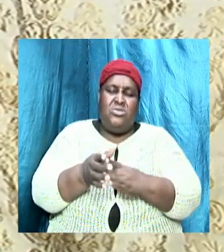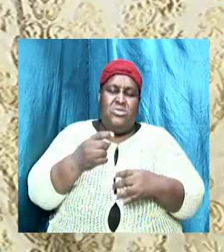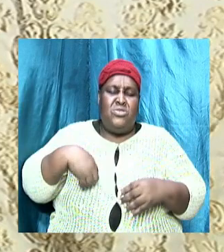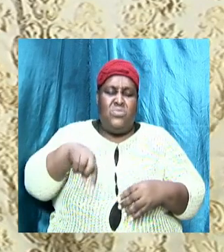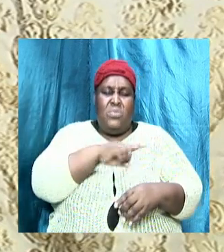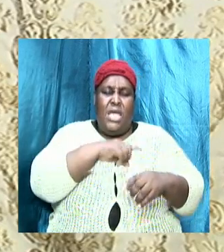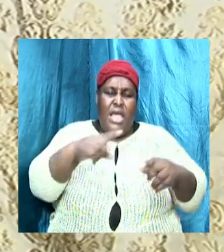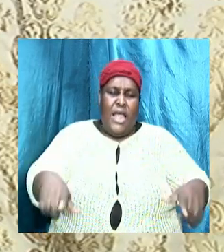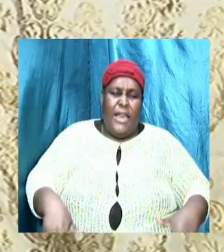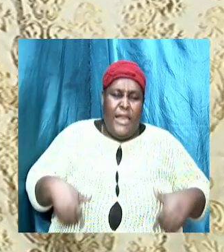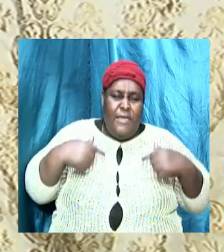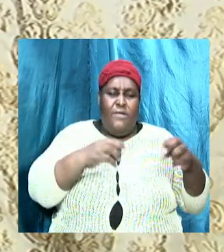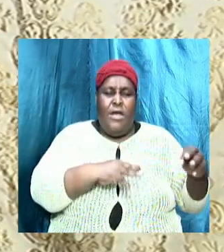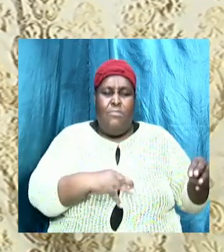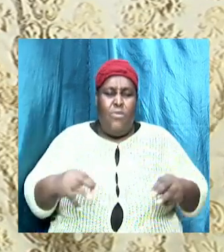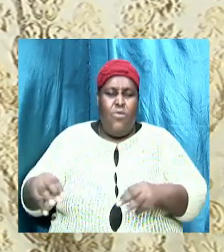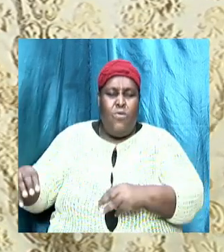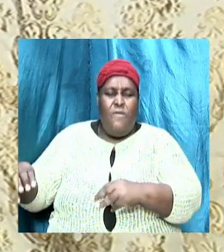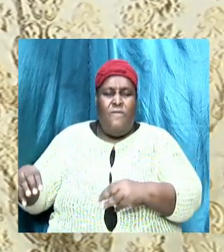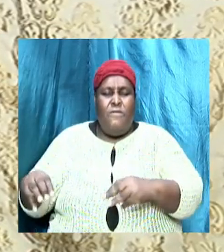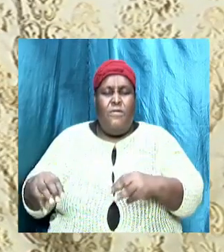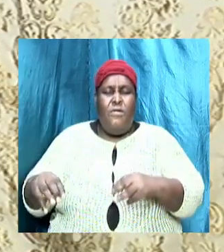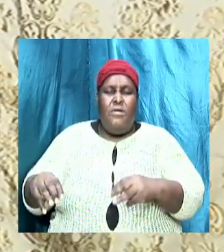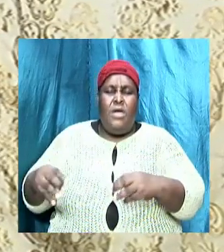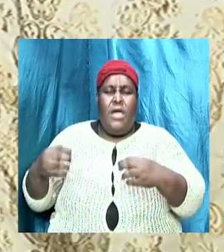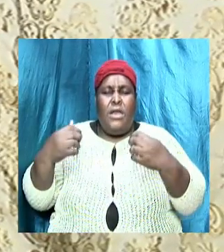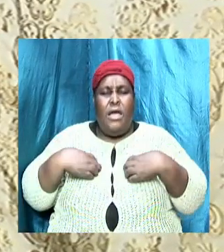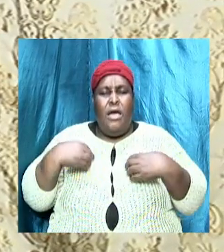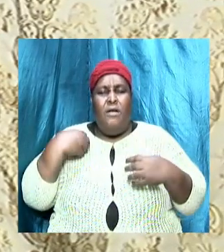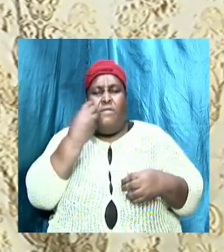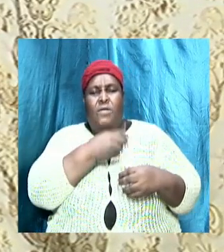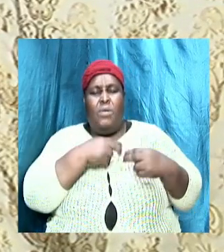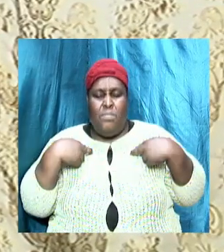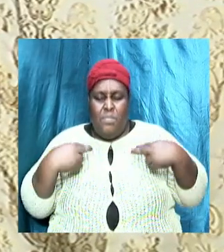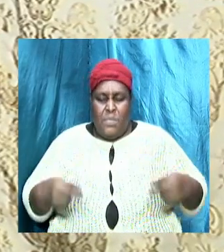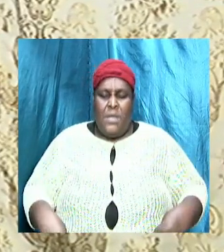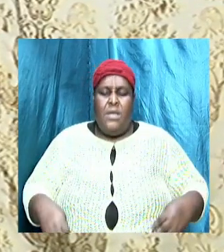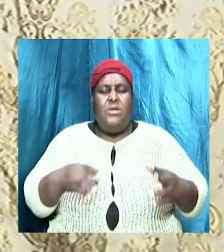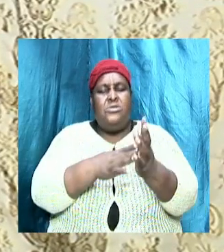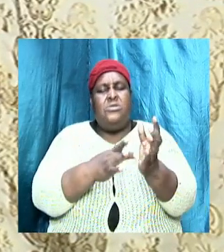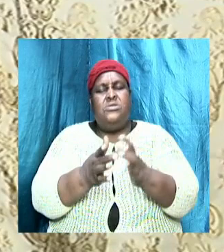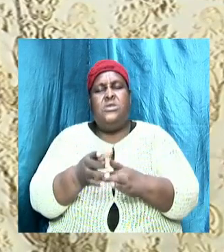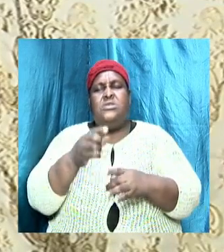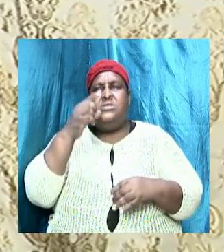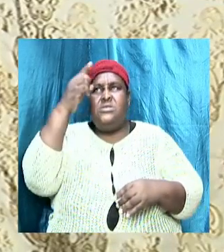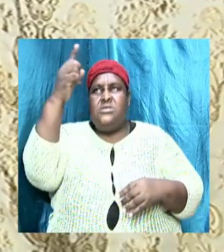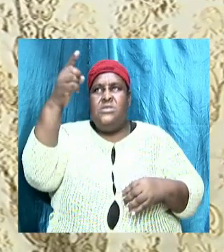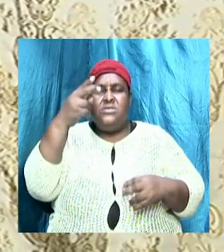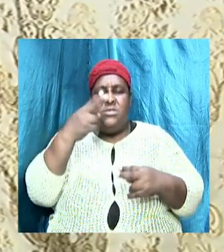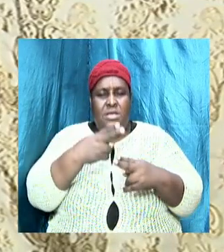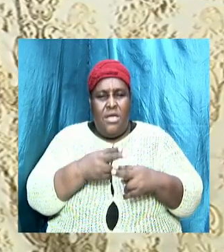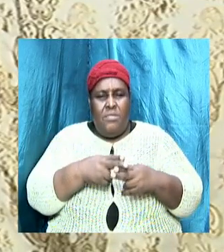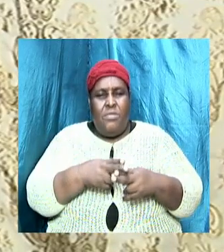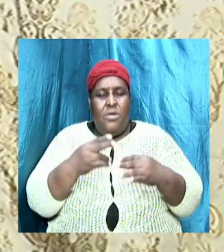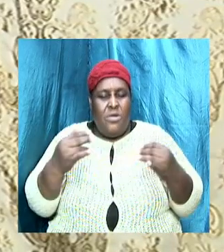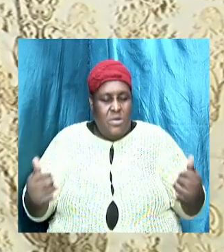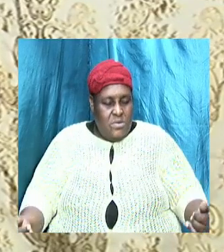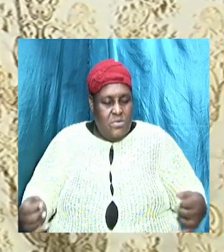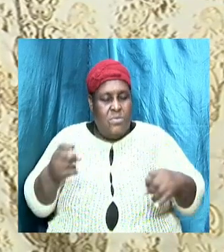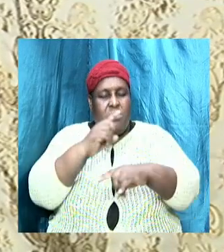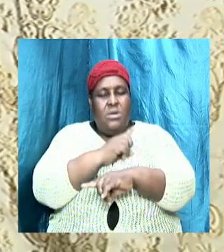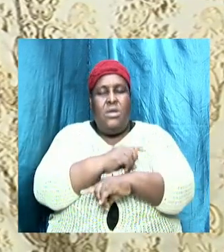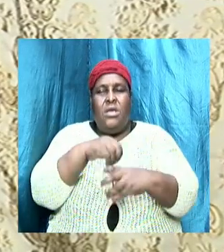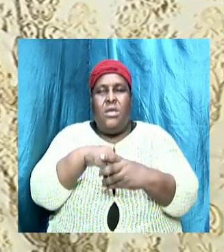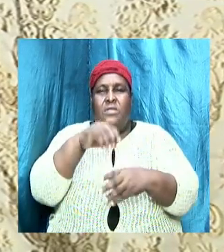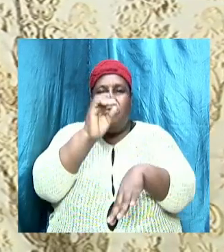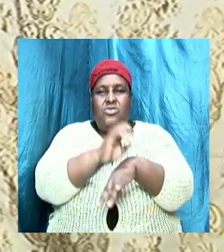him we have our beings Jesus is his name and today we that are in the church of God